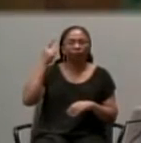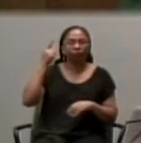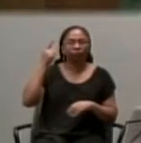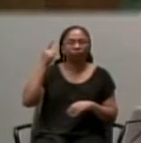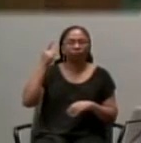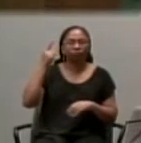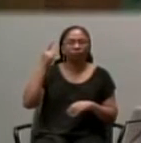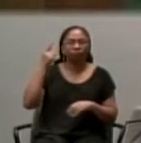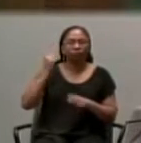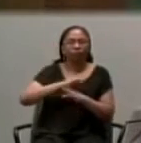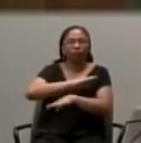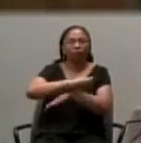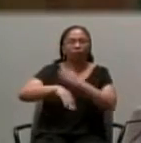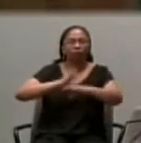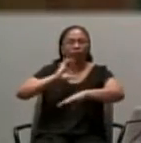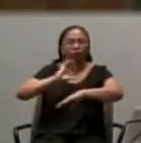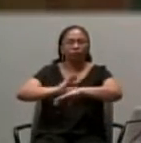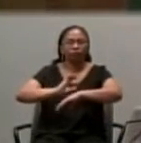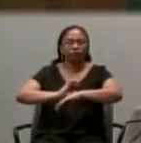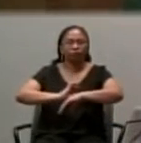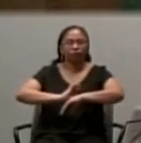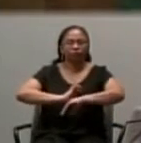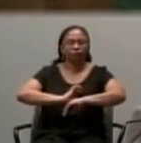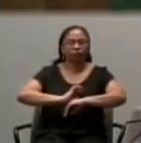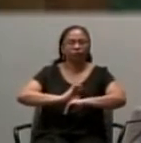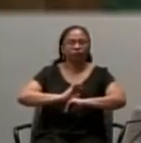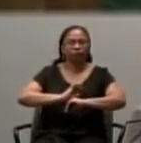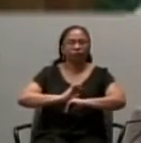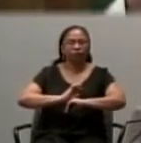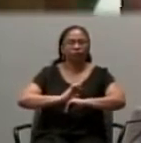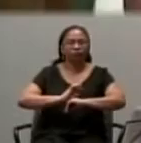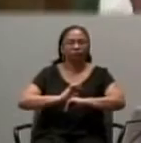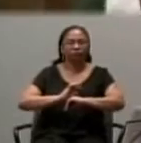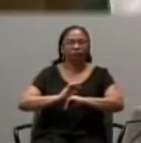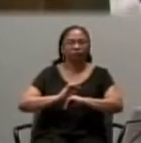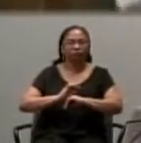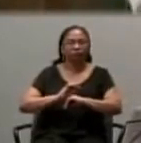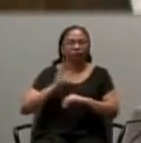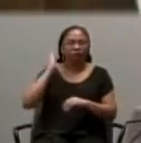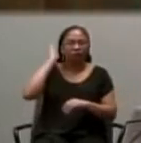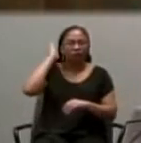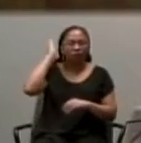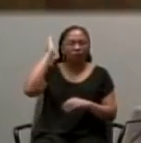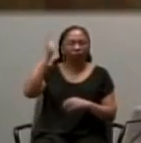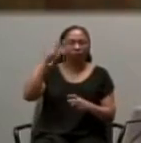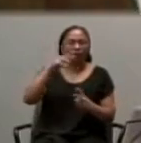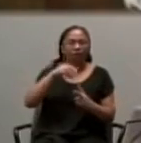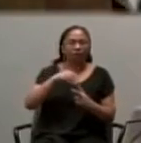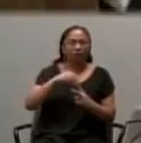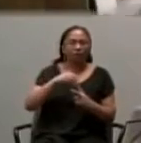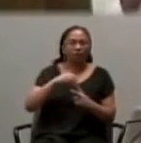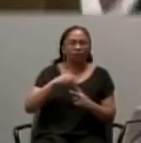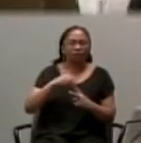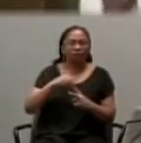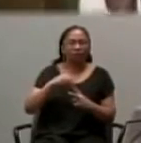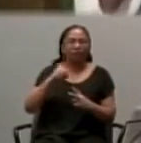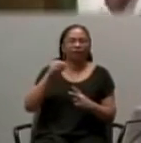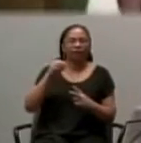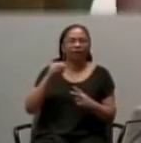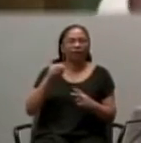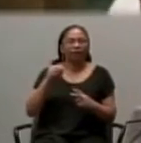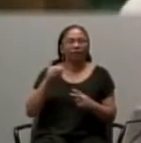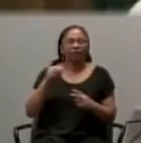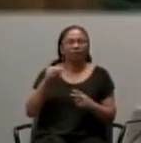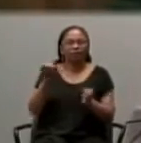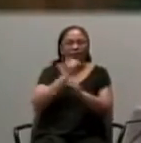whole church finds resonance in the passion, death, and